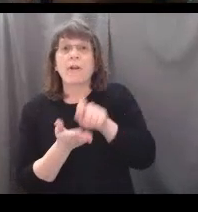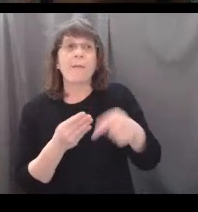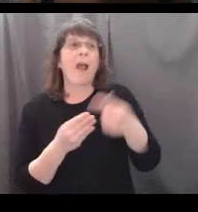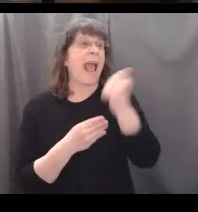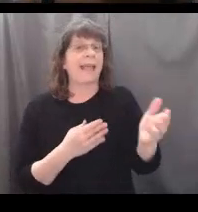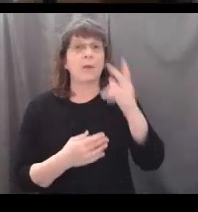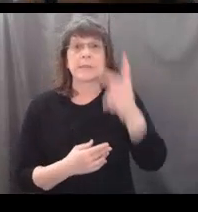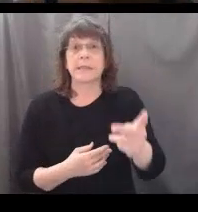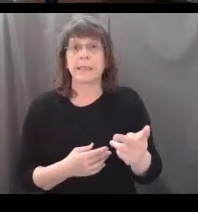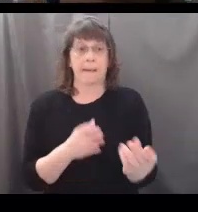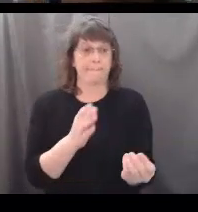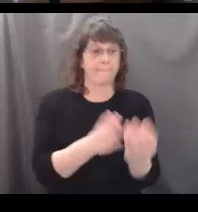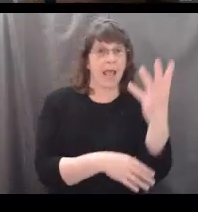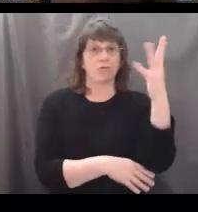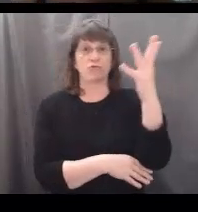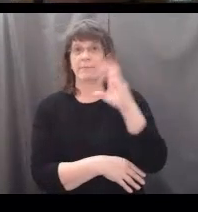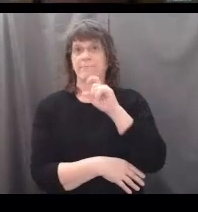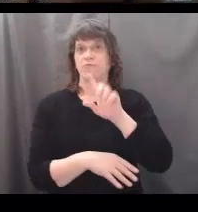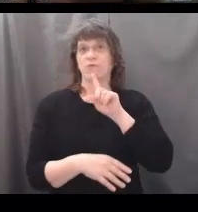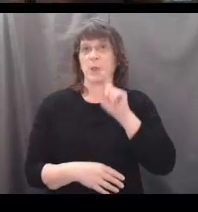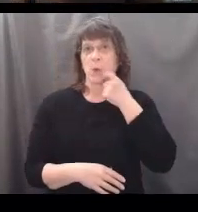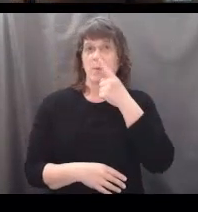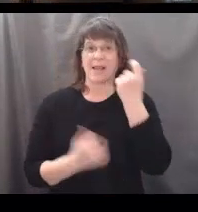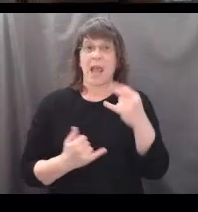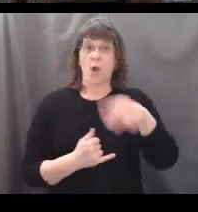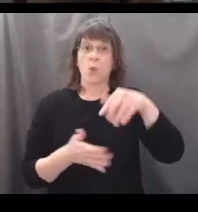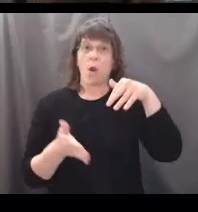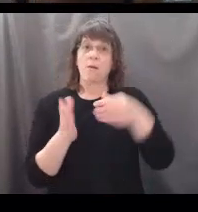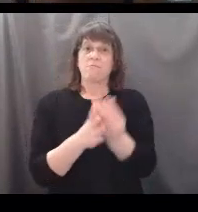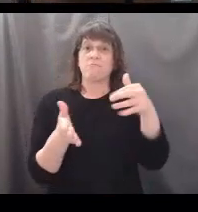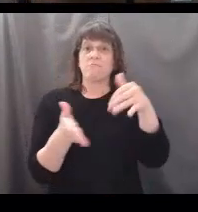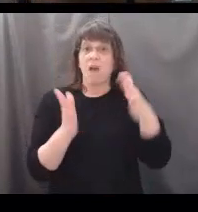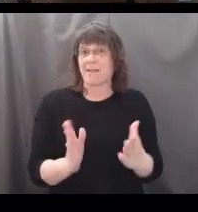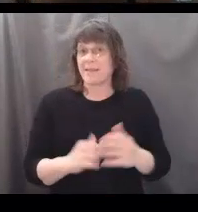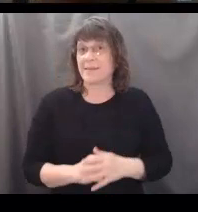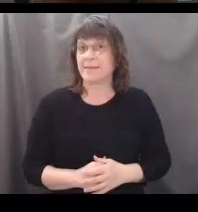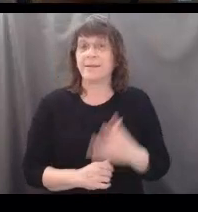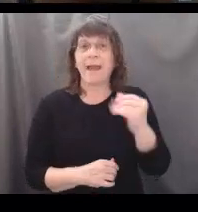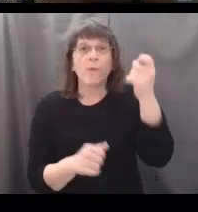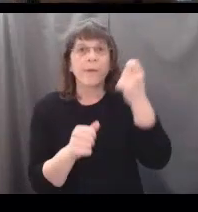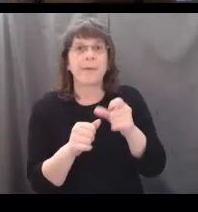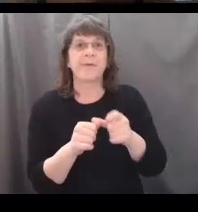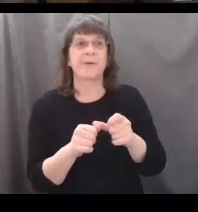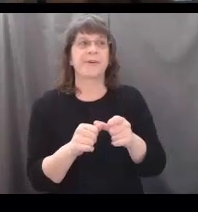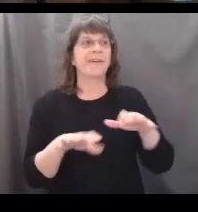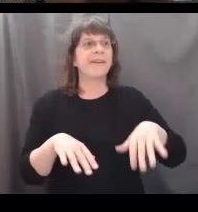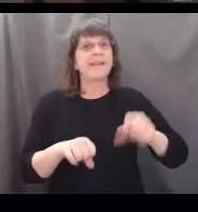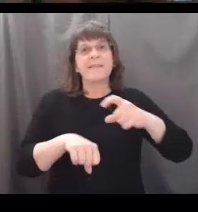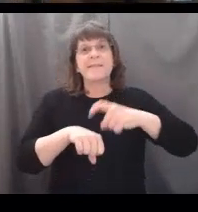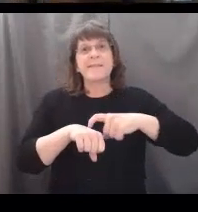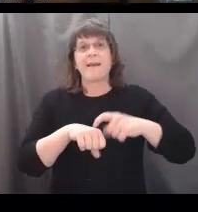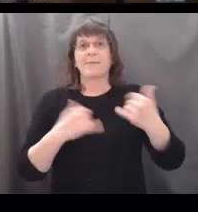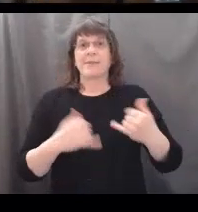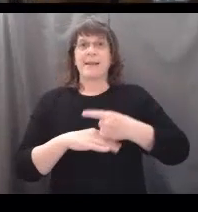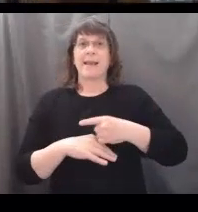A plant in a tree would be extra cool since you're now botanist. And remember, take some time